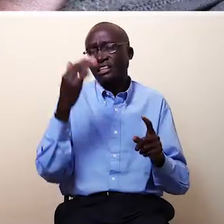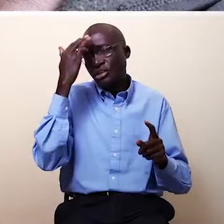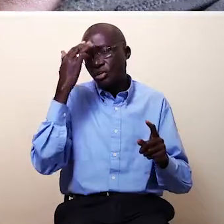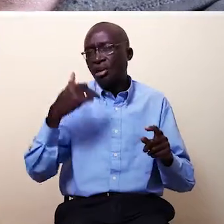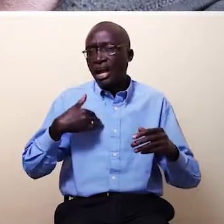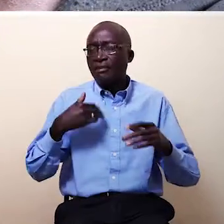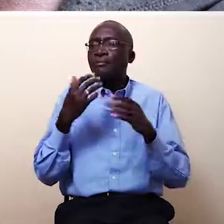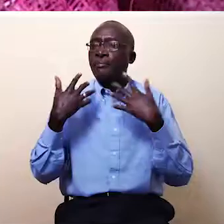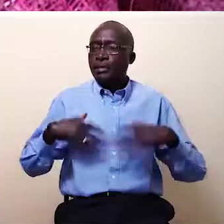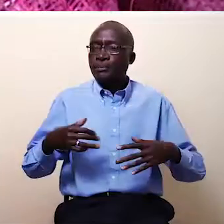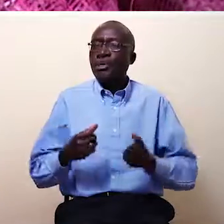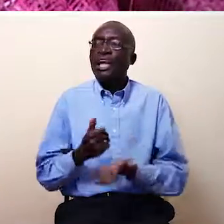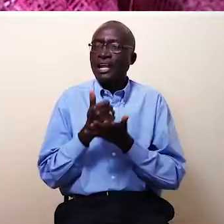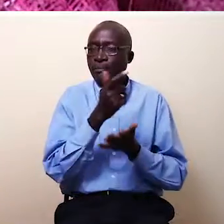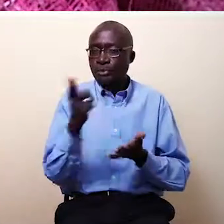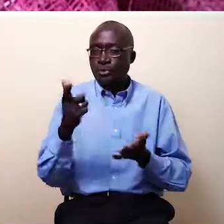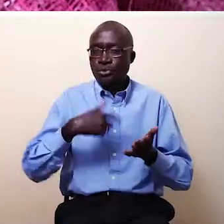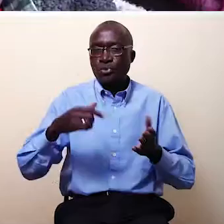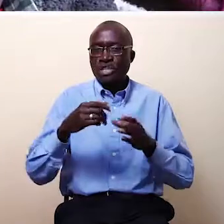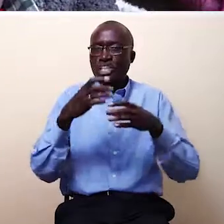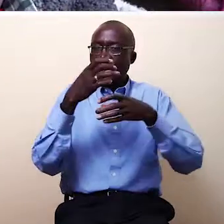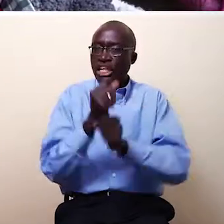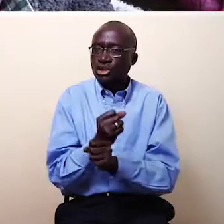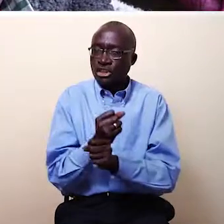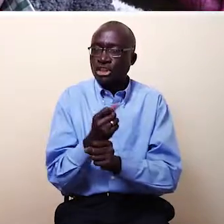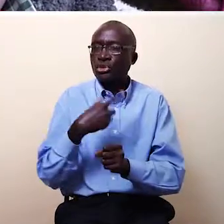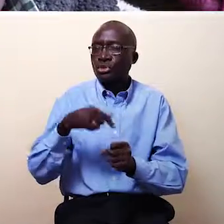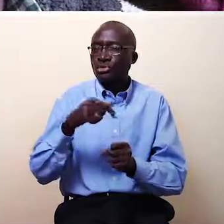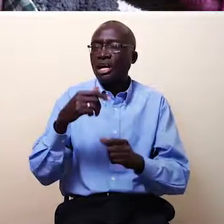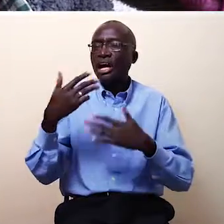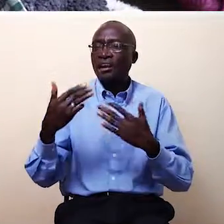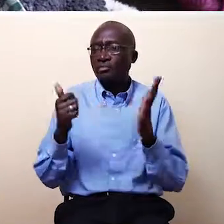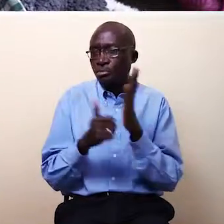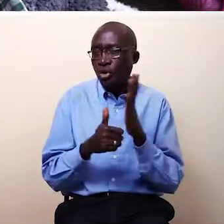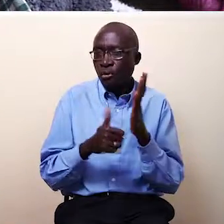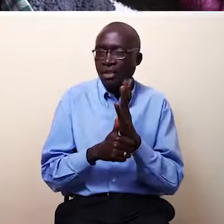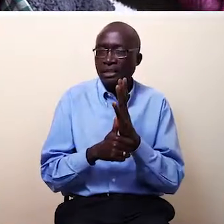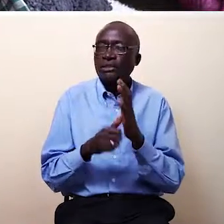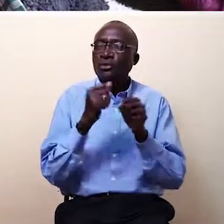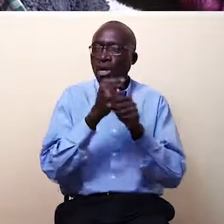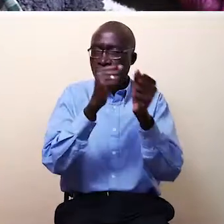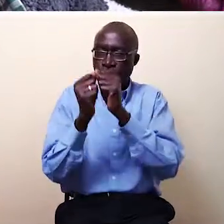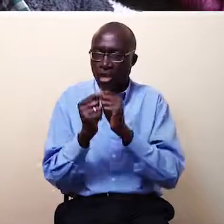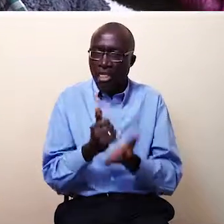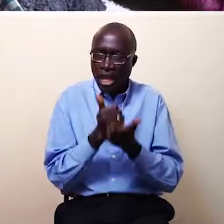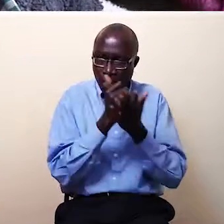We lot of who help us. We have a lot of help us.